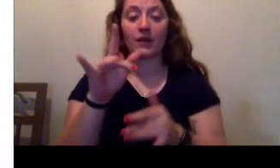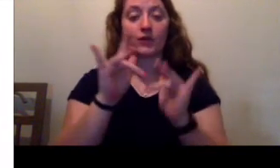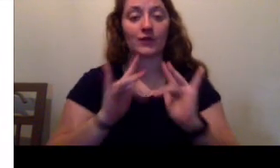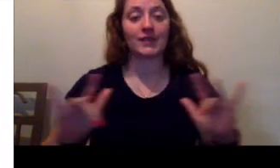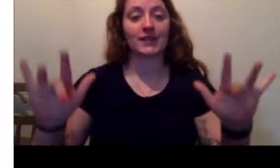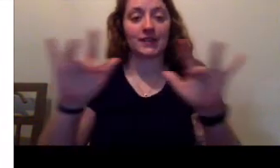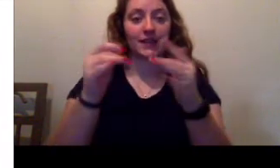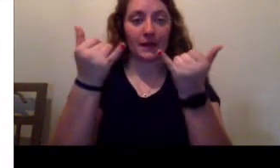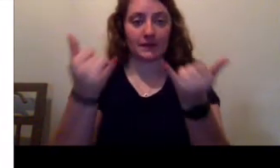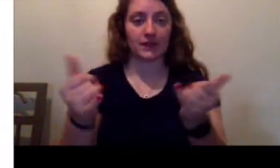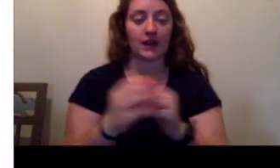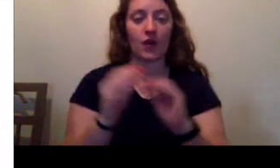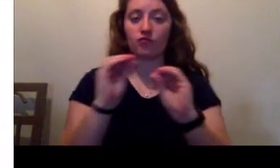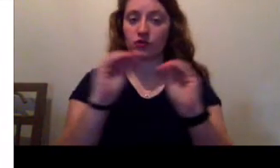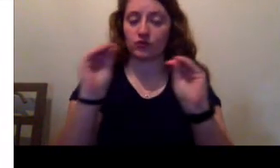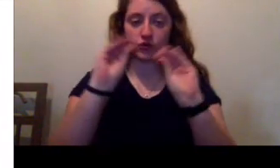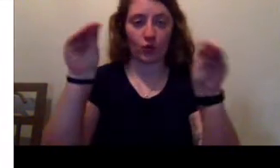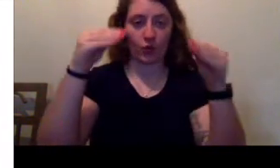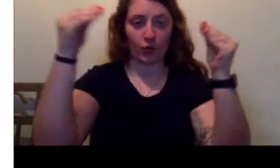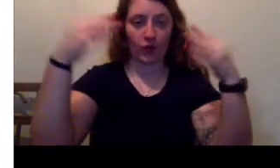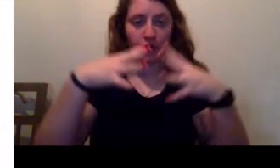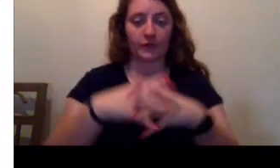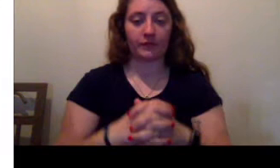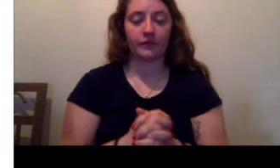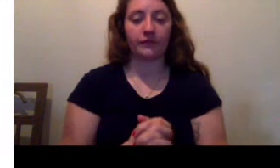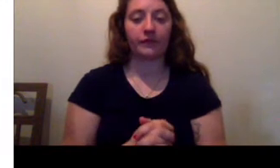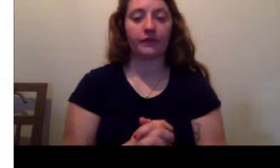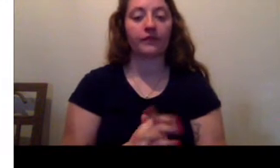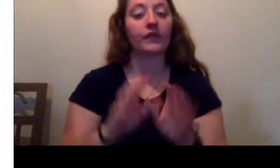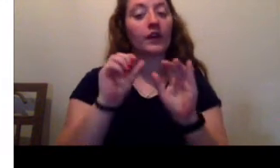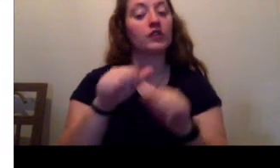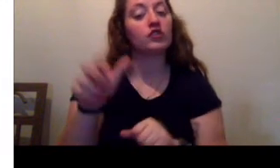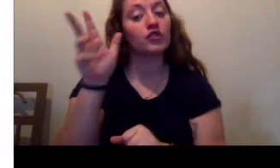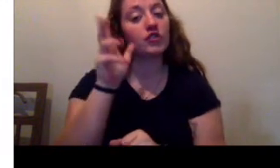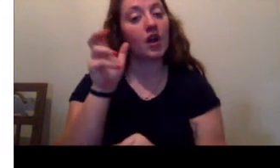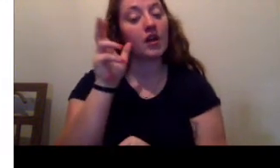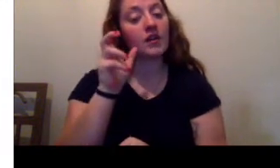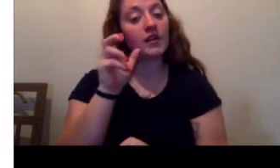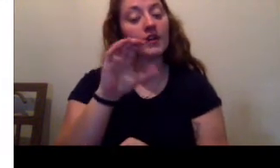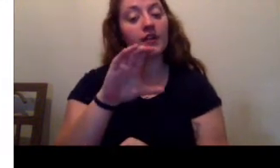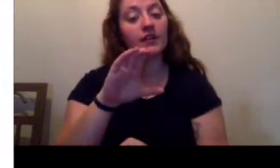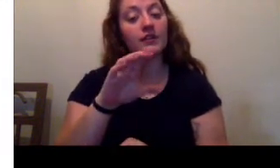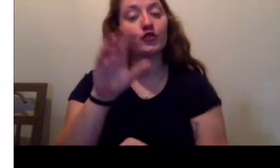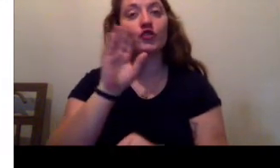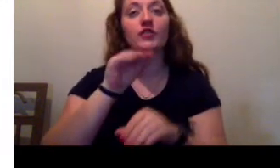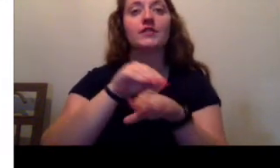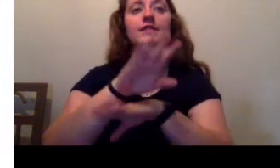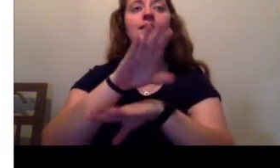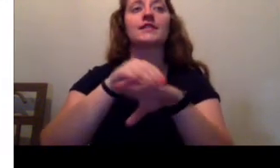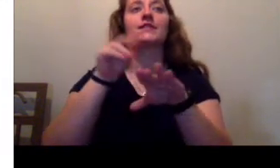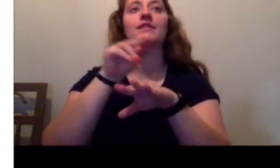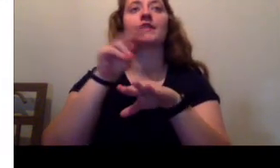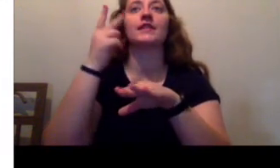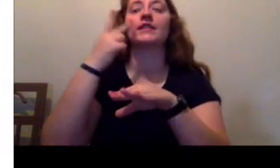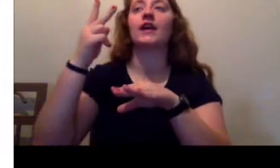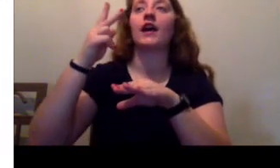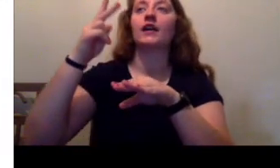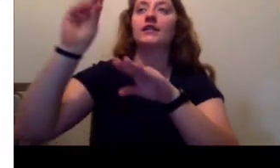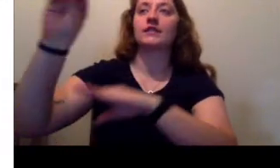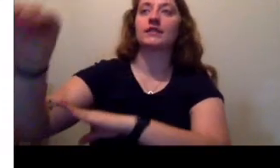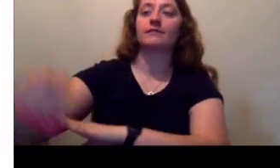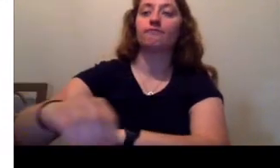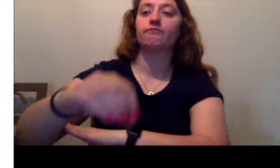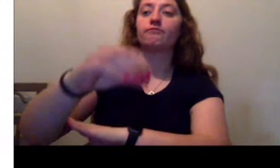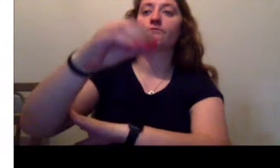colorless in the half-light. She could hear the churning sea beyond and see the wash of daylight to the east over Sweden.